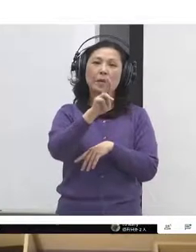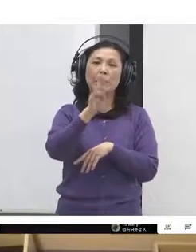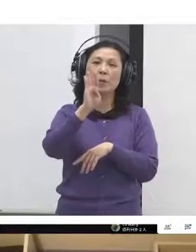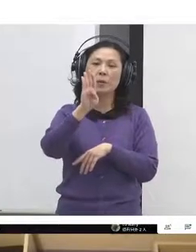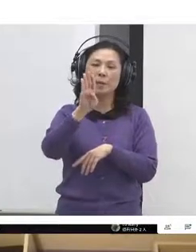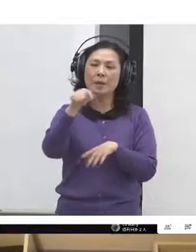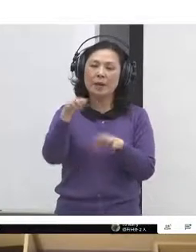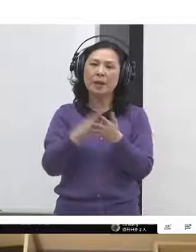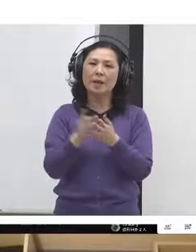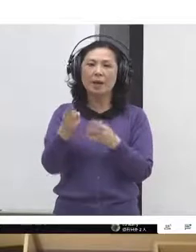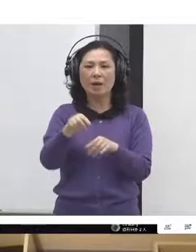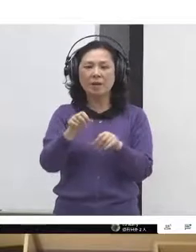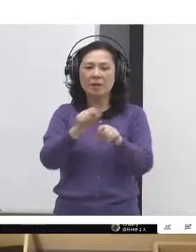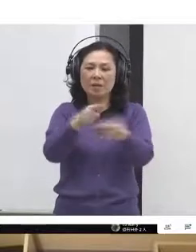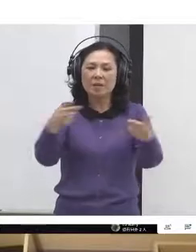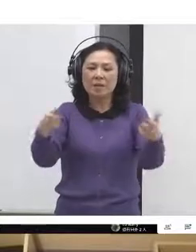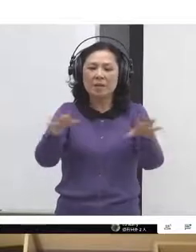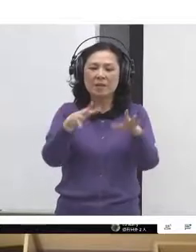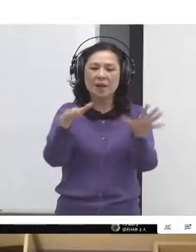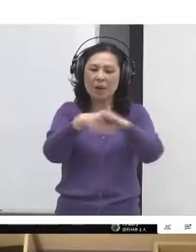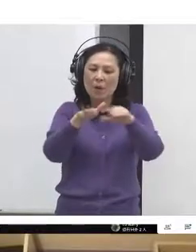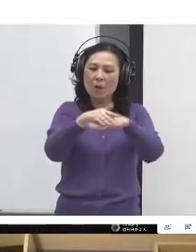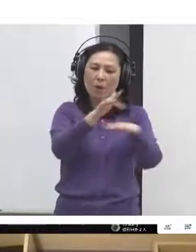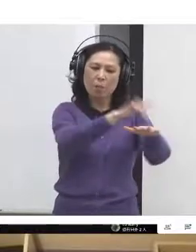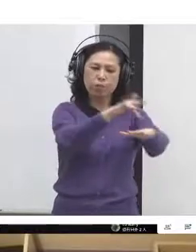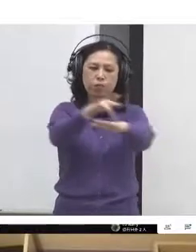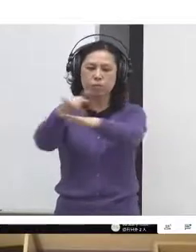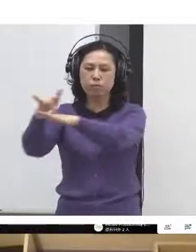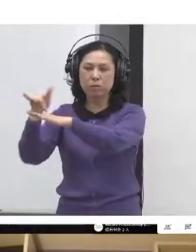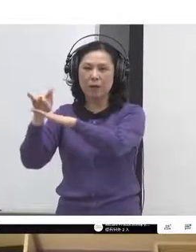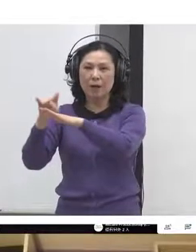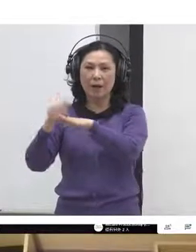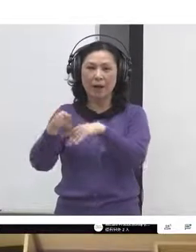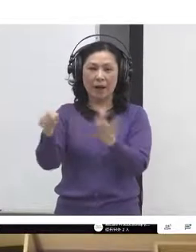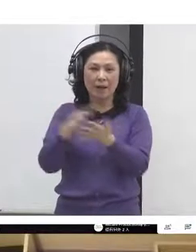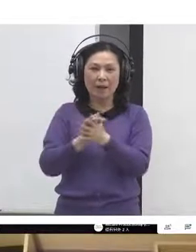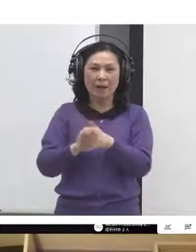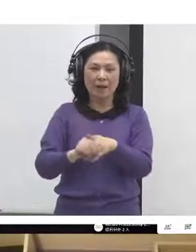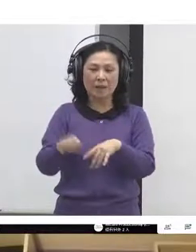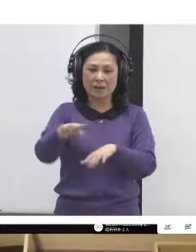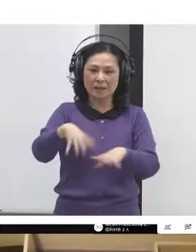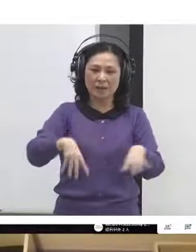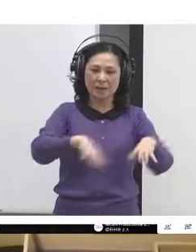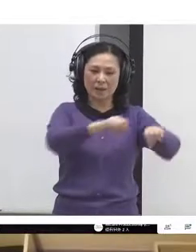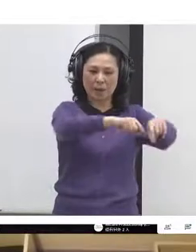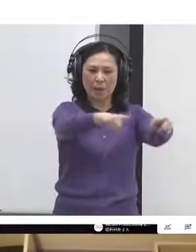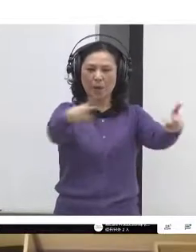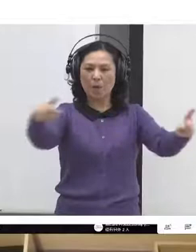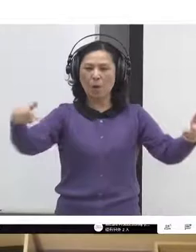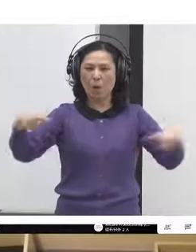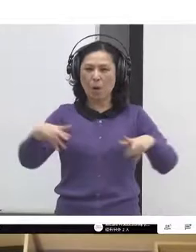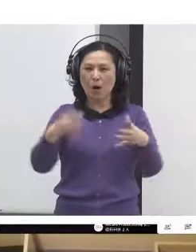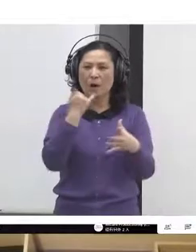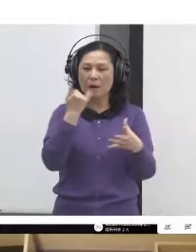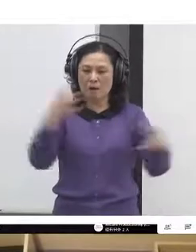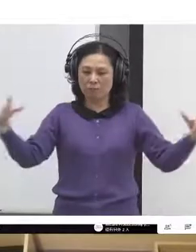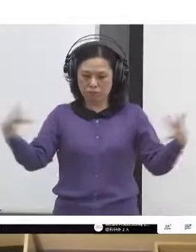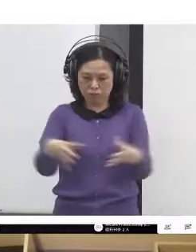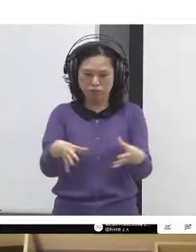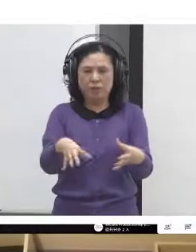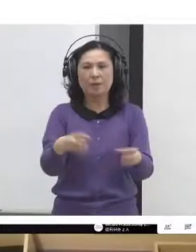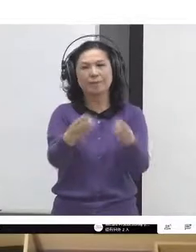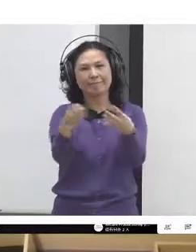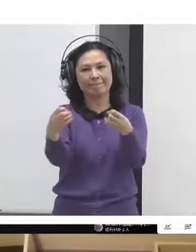people with very diverse perspectives and experiences together into one place. If you can do that, then